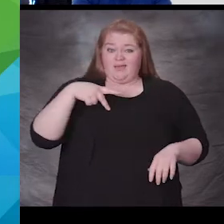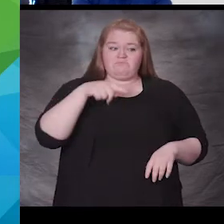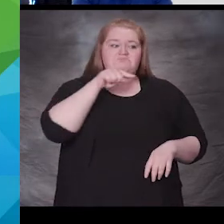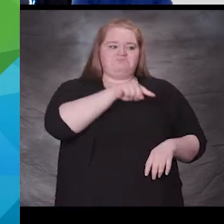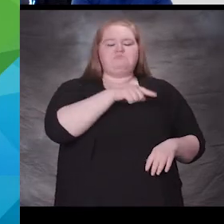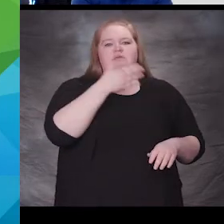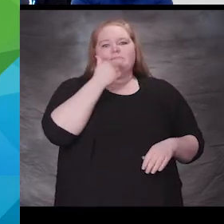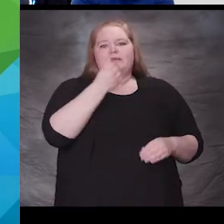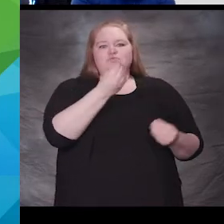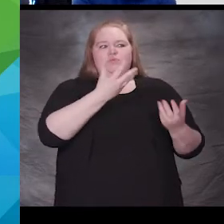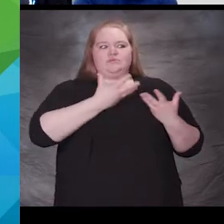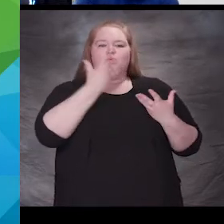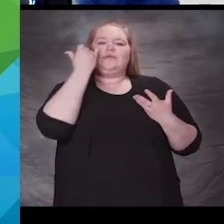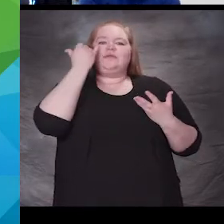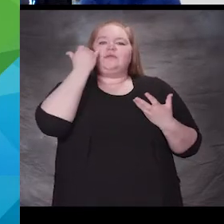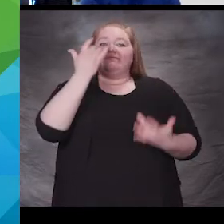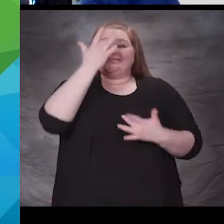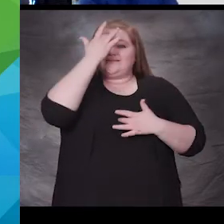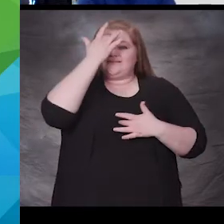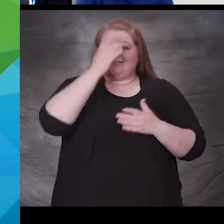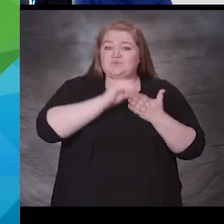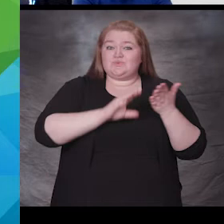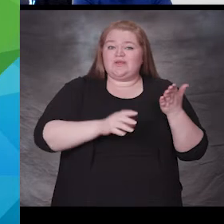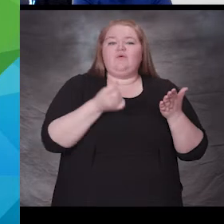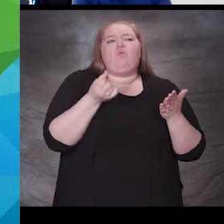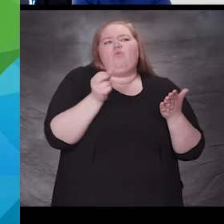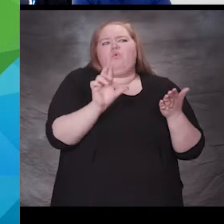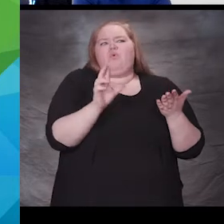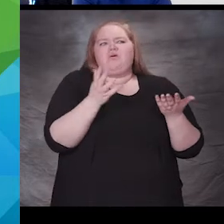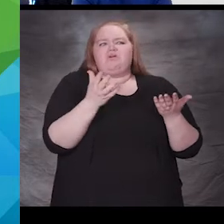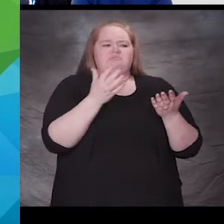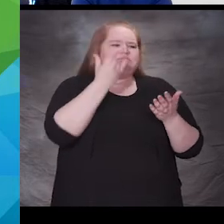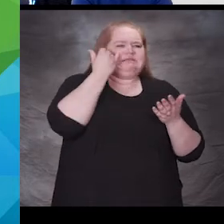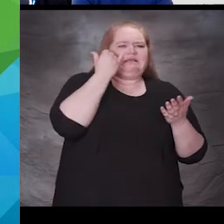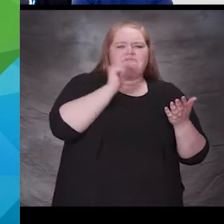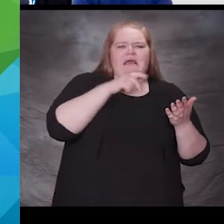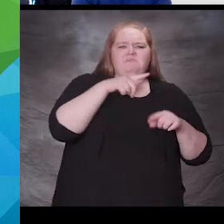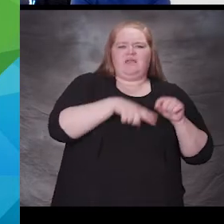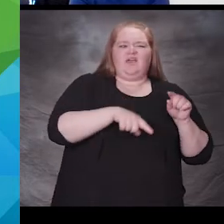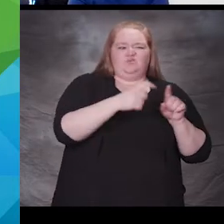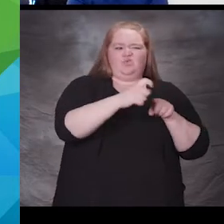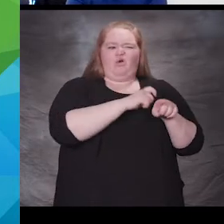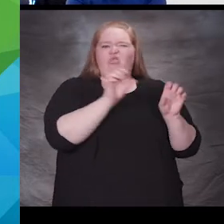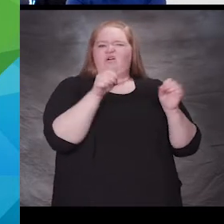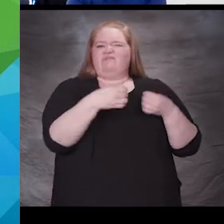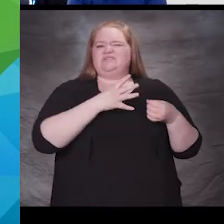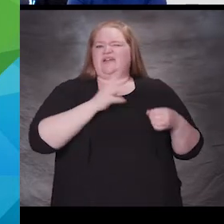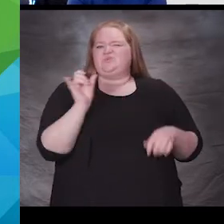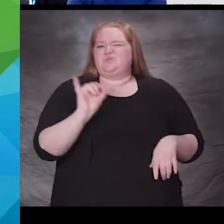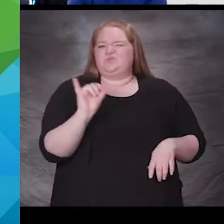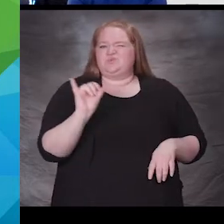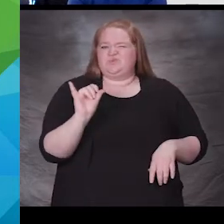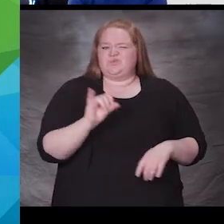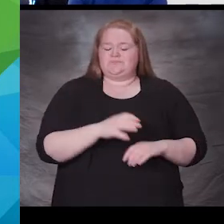sick, or you can just call our front office. And then we have Sunday evening emails that come out